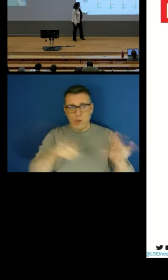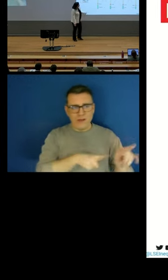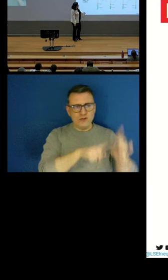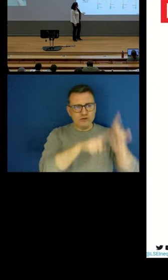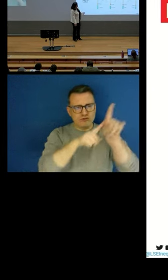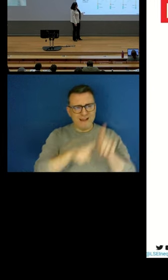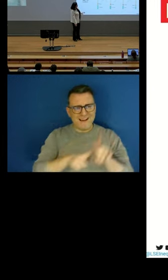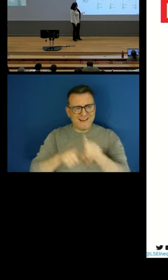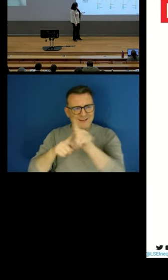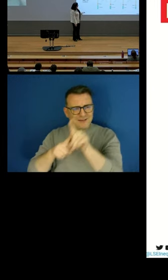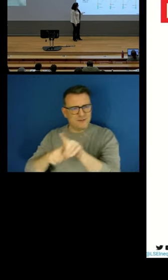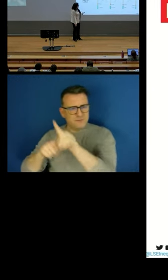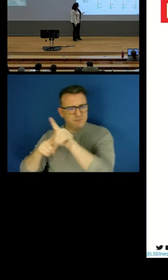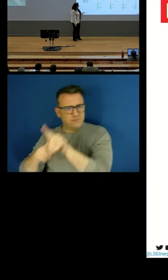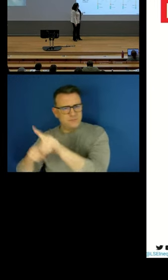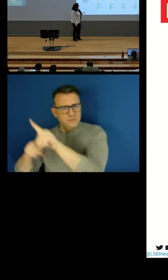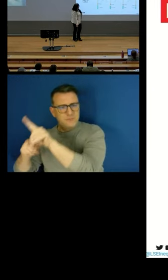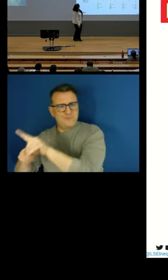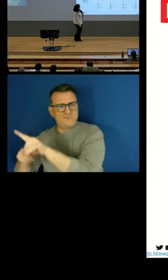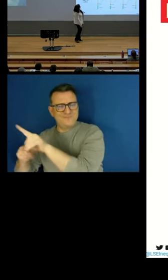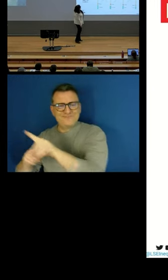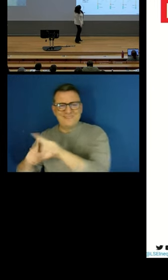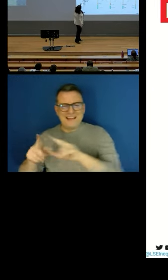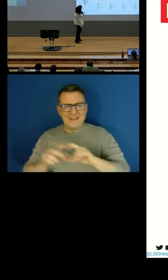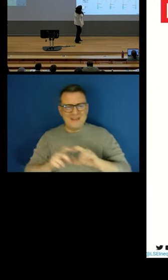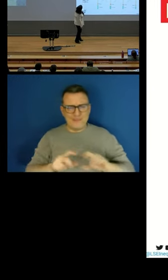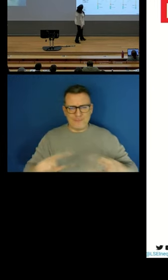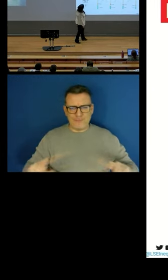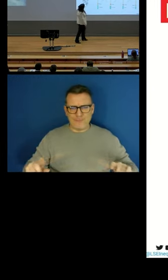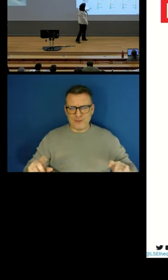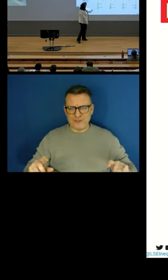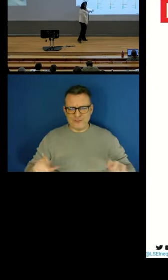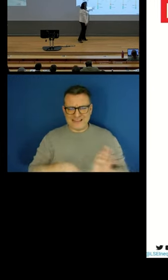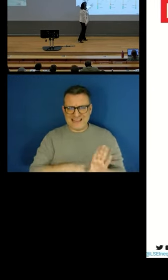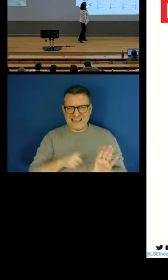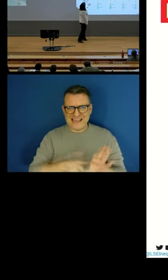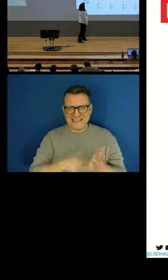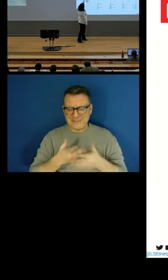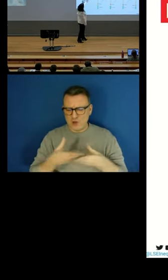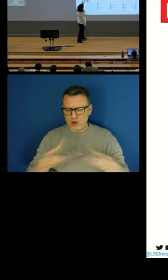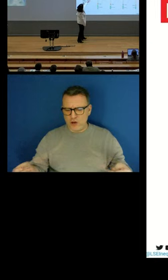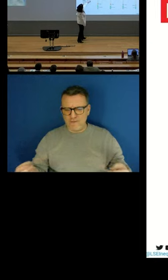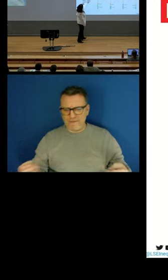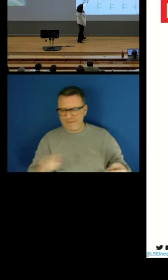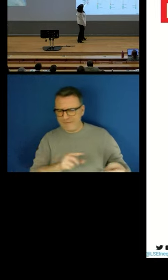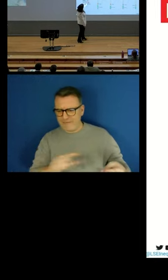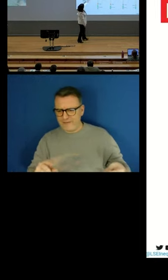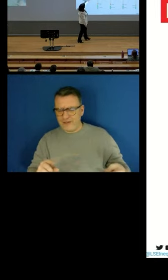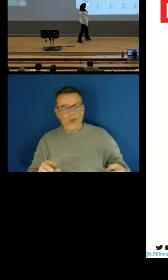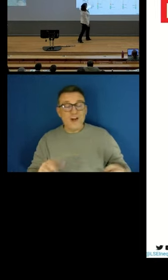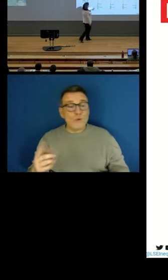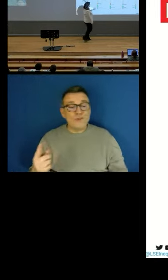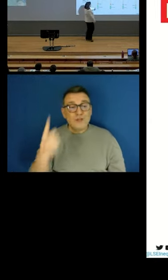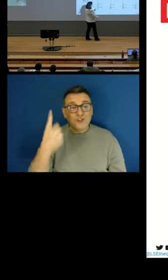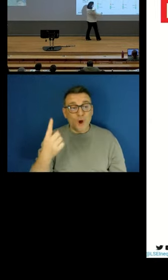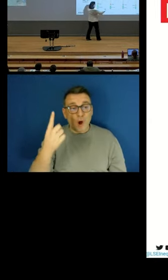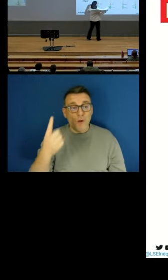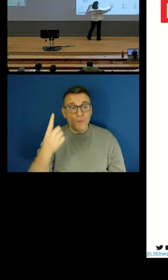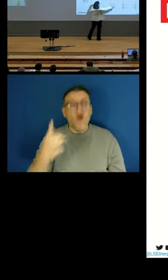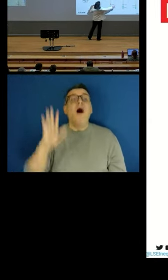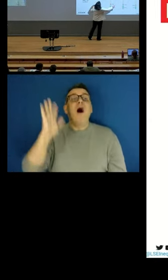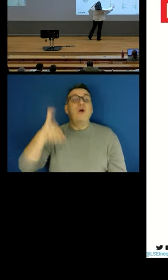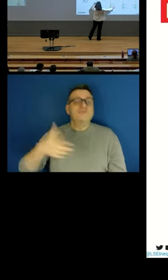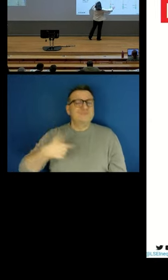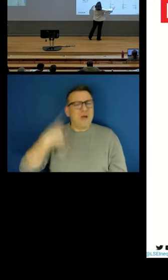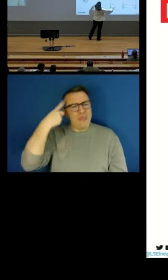as it's projected. Oh, OK, sorry, I was looking from down here. OK, so you've got the years. These are all the same people